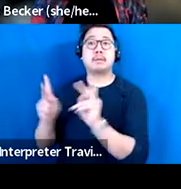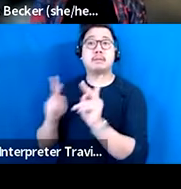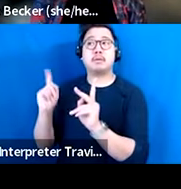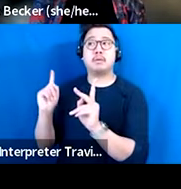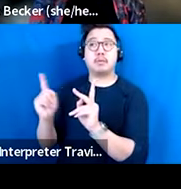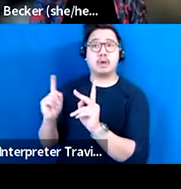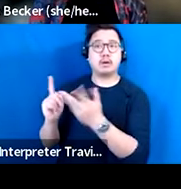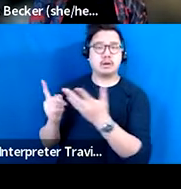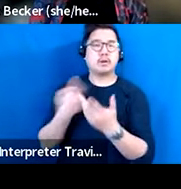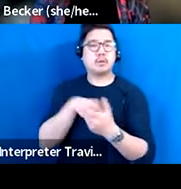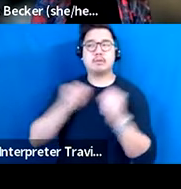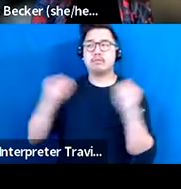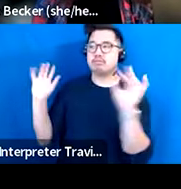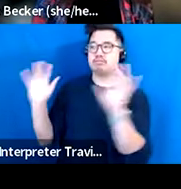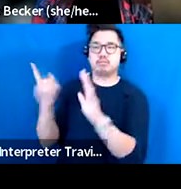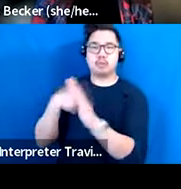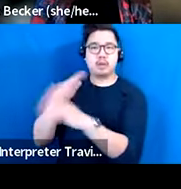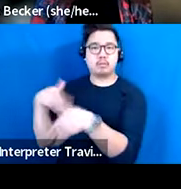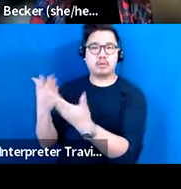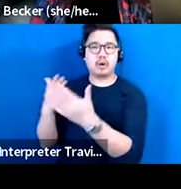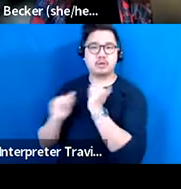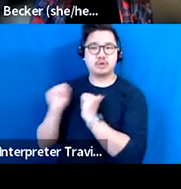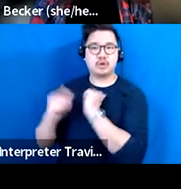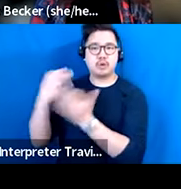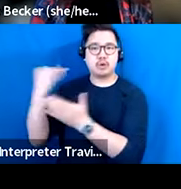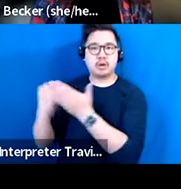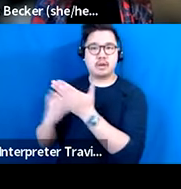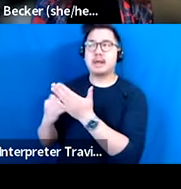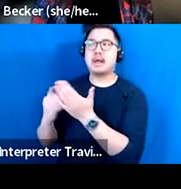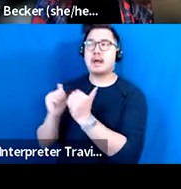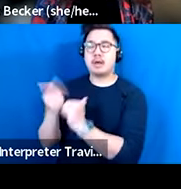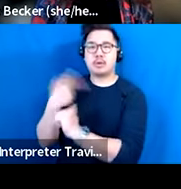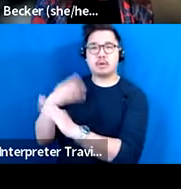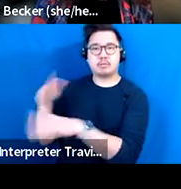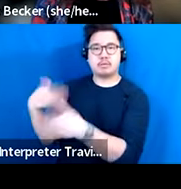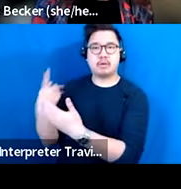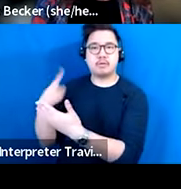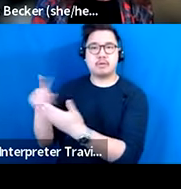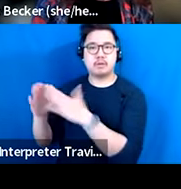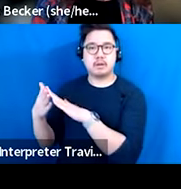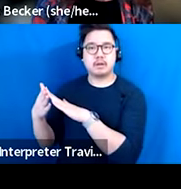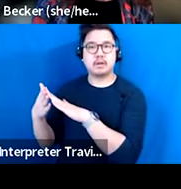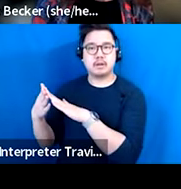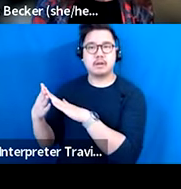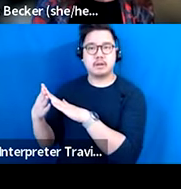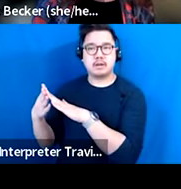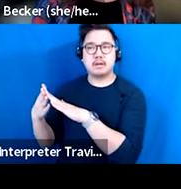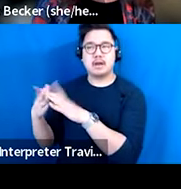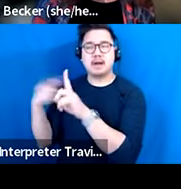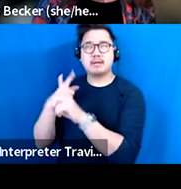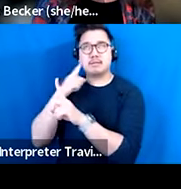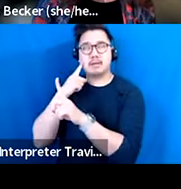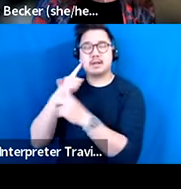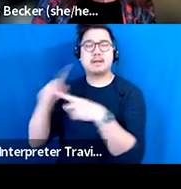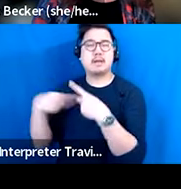real conversations about how you can serve communities. I know that some of our, I'm going back to the youth engagement, because that's what